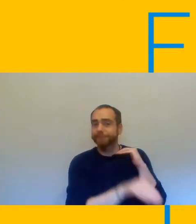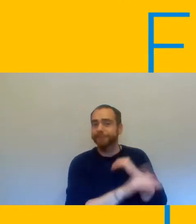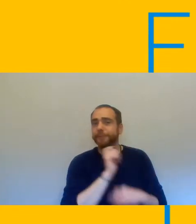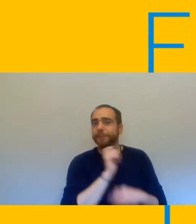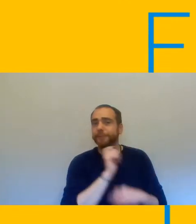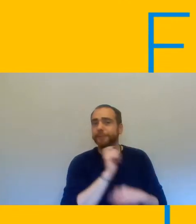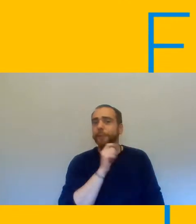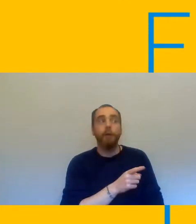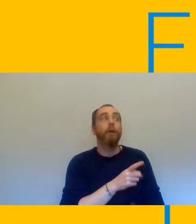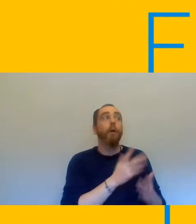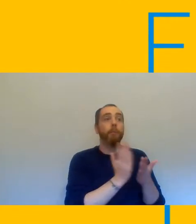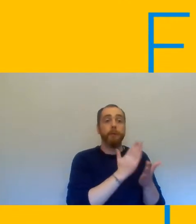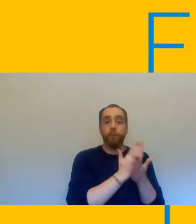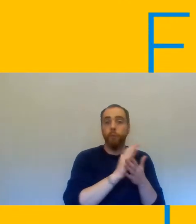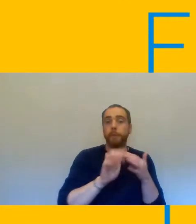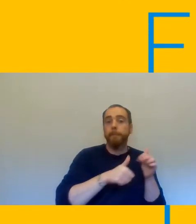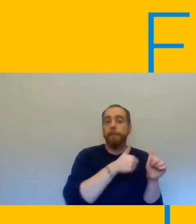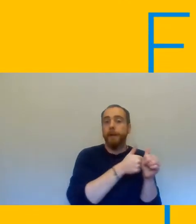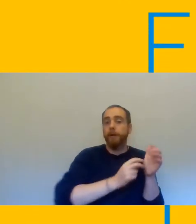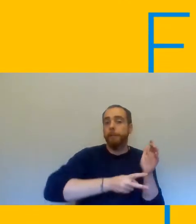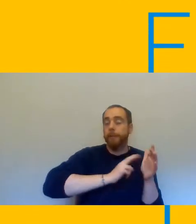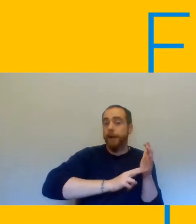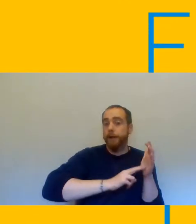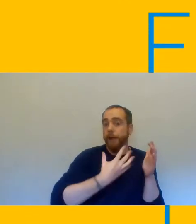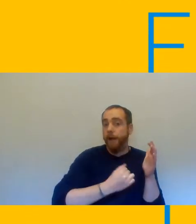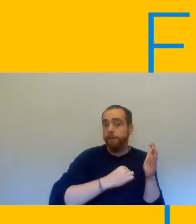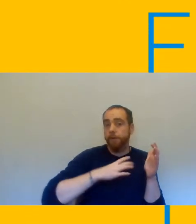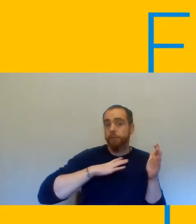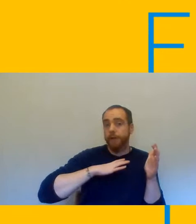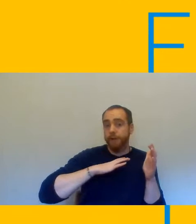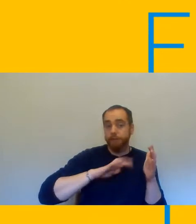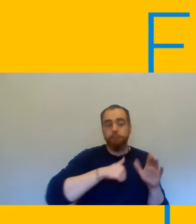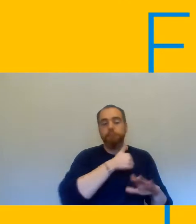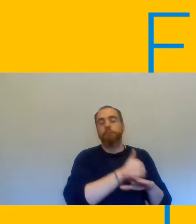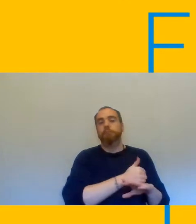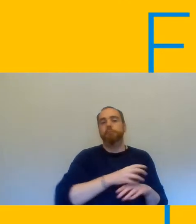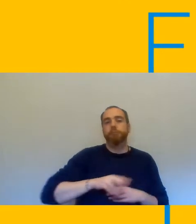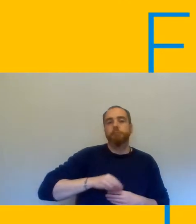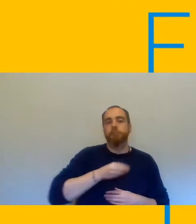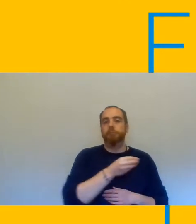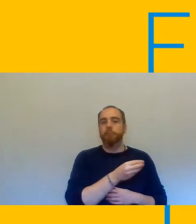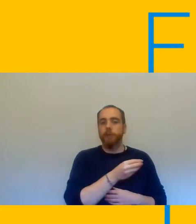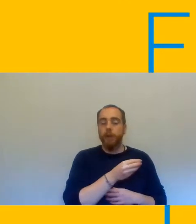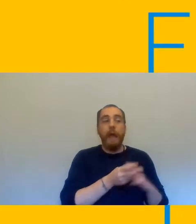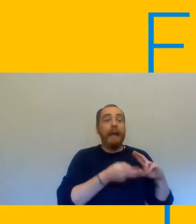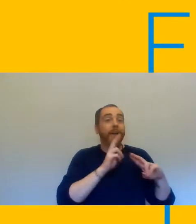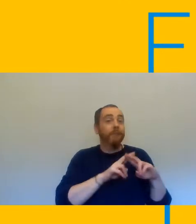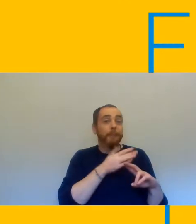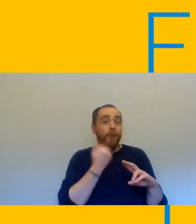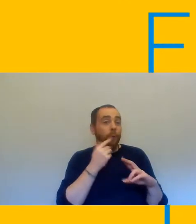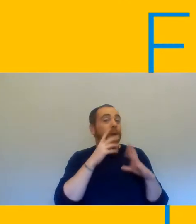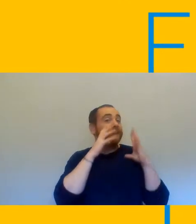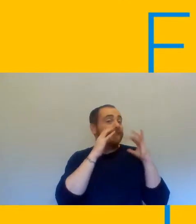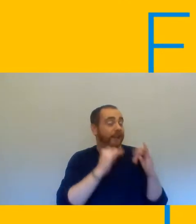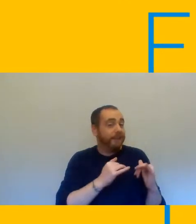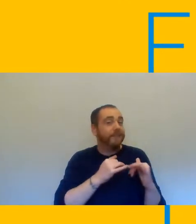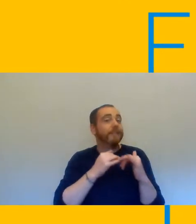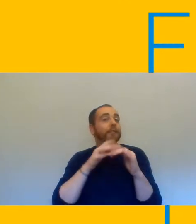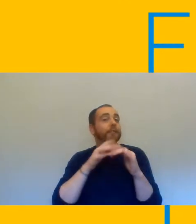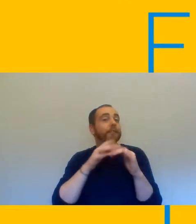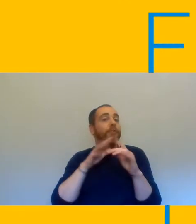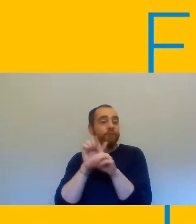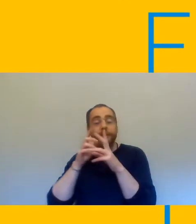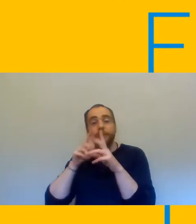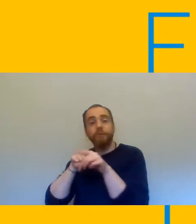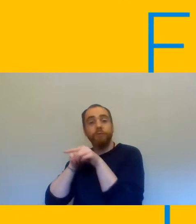plans and without any uh effective test tracking testing tracking and tracing in place employees should now adopt a precautionary